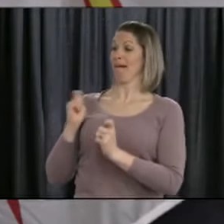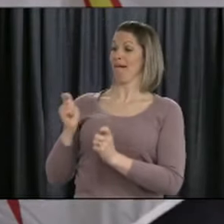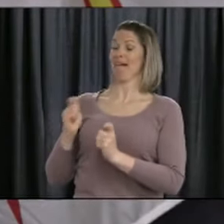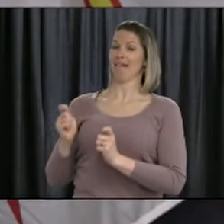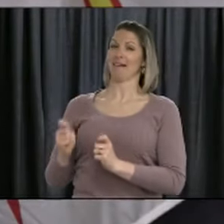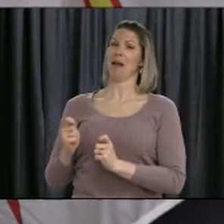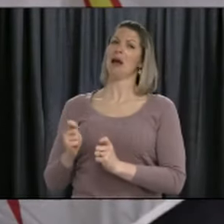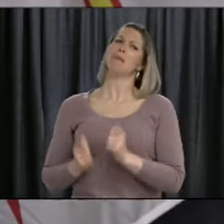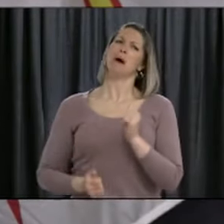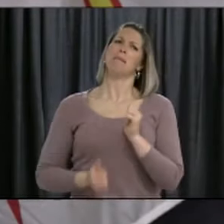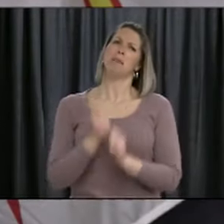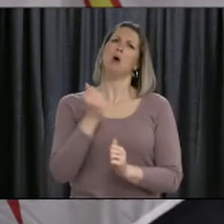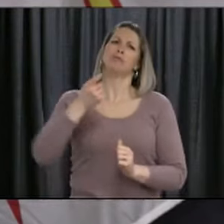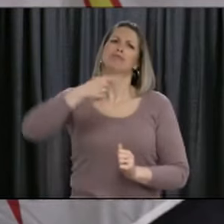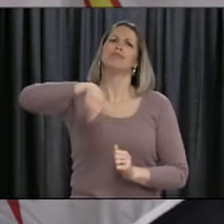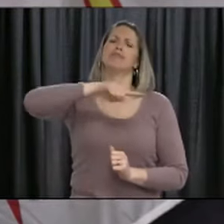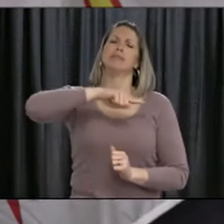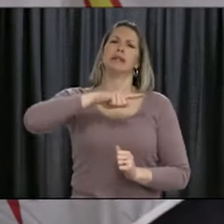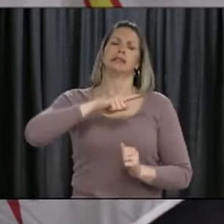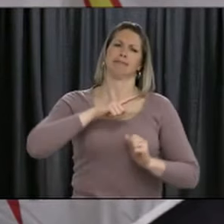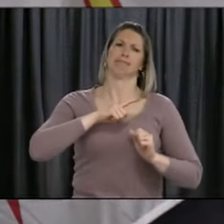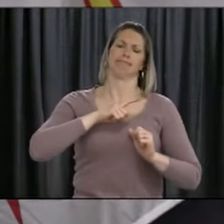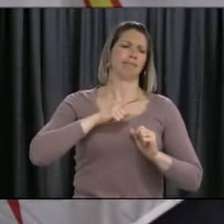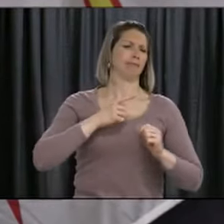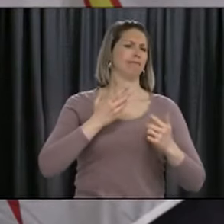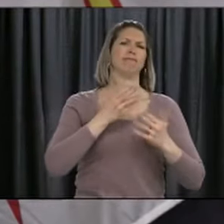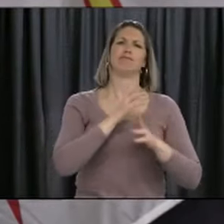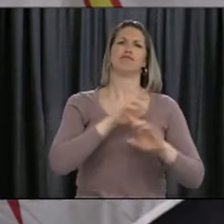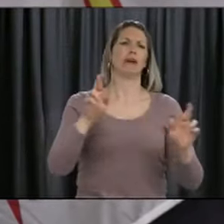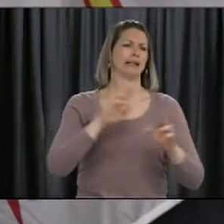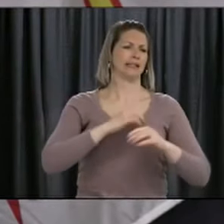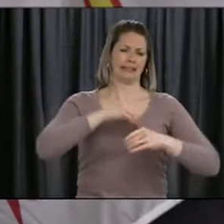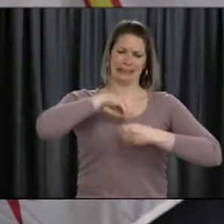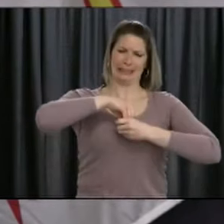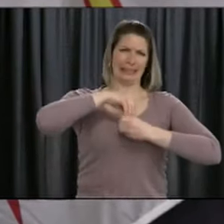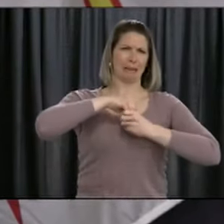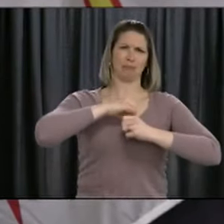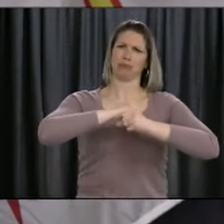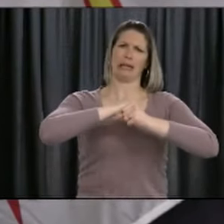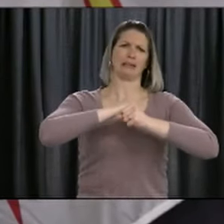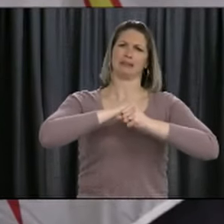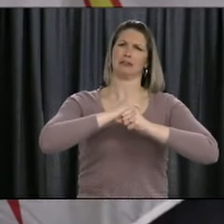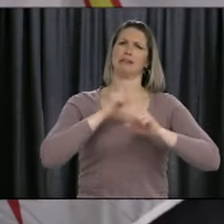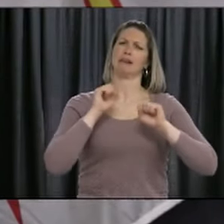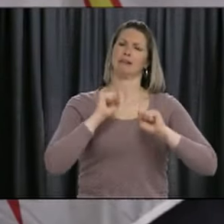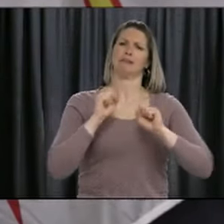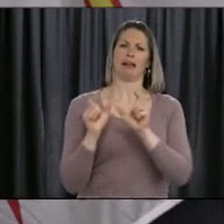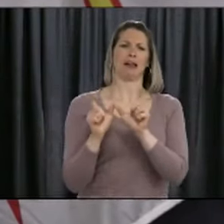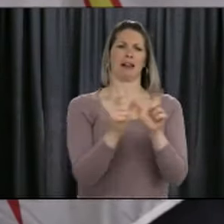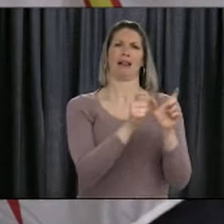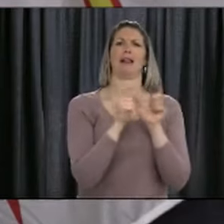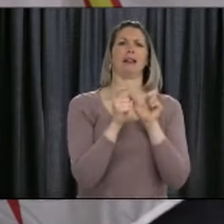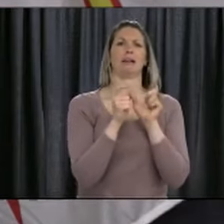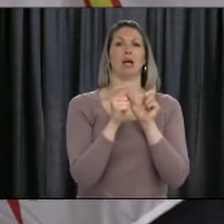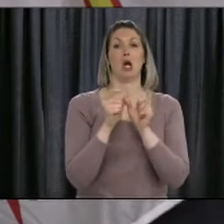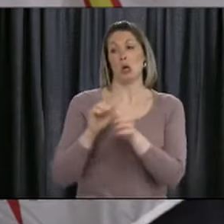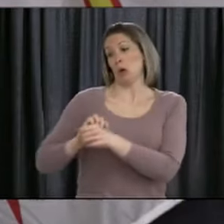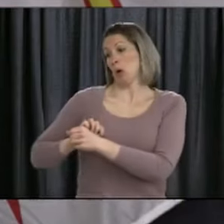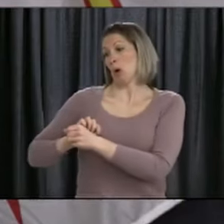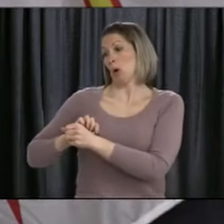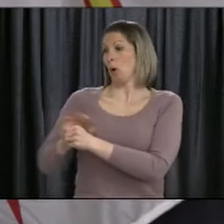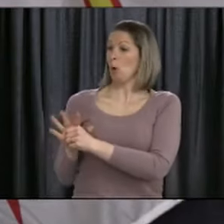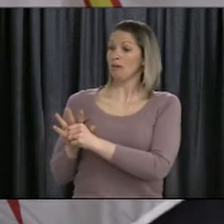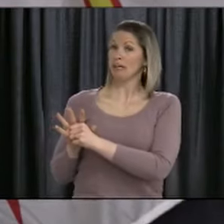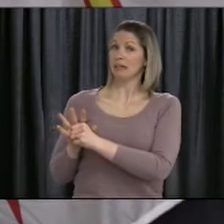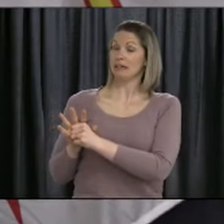most of these diseases. But COVID-19, of course, is brand new. Nobody has, unless you've gotten sick, well,